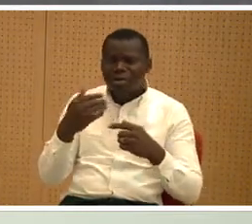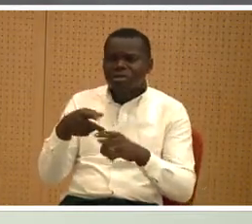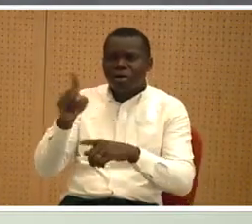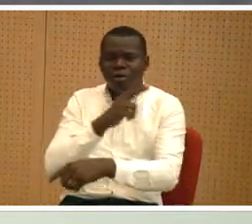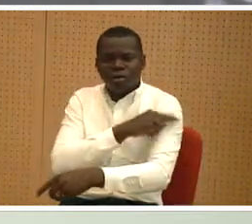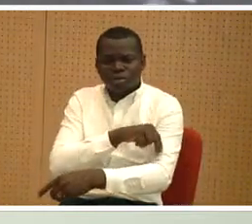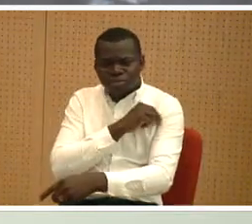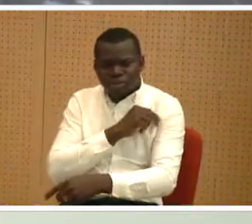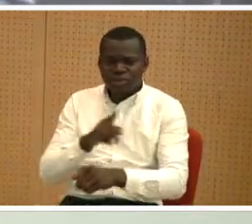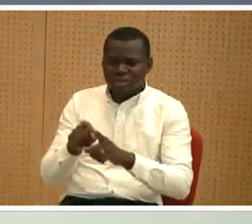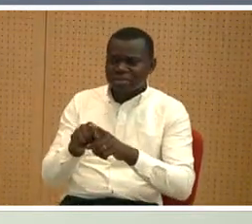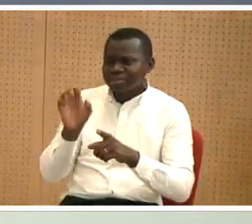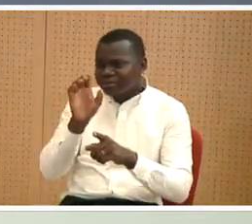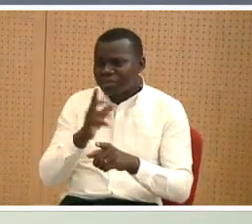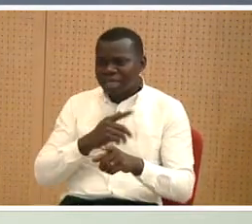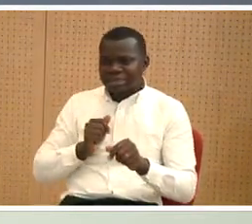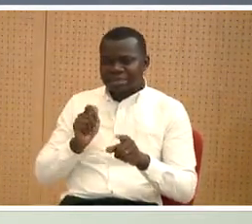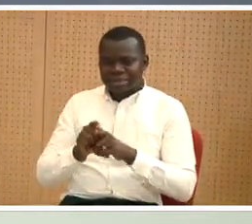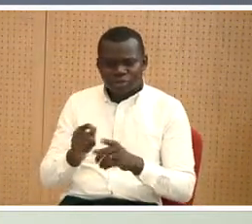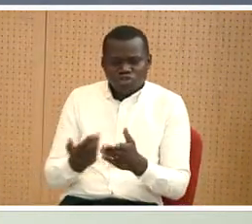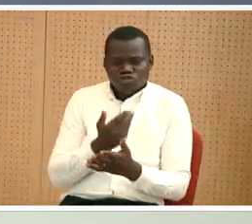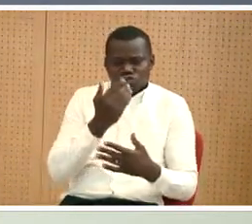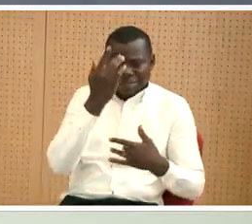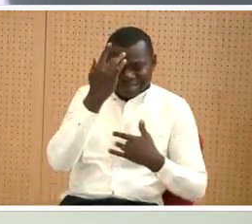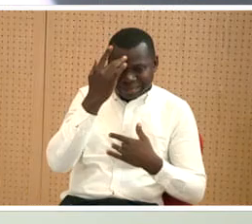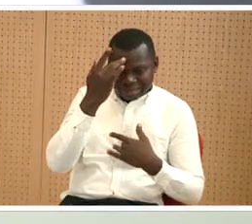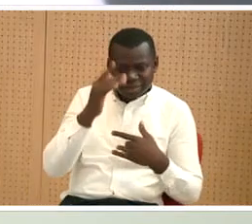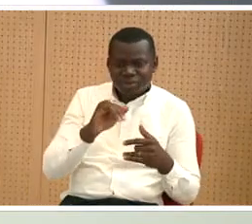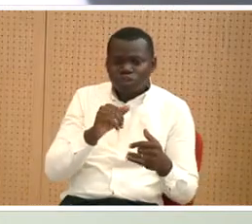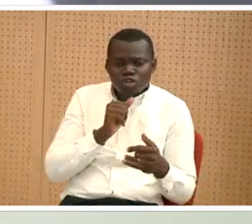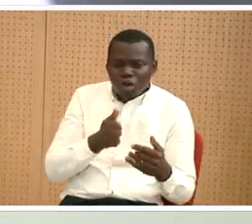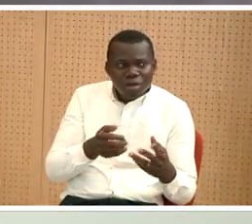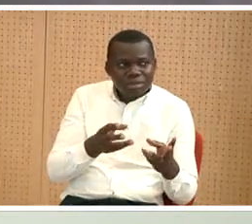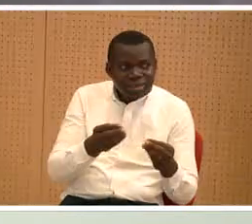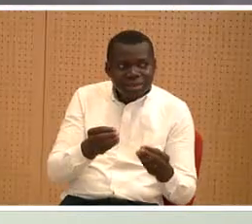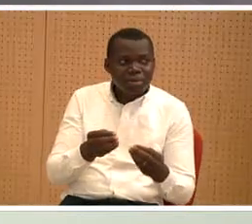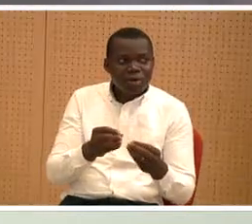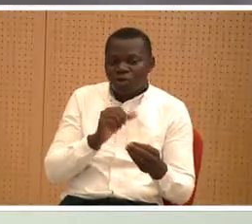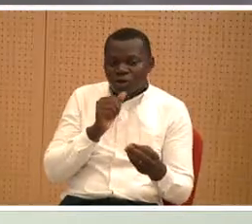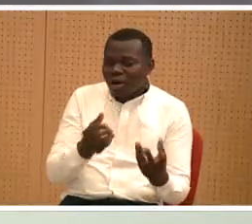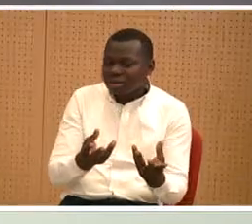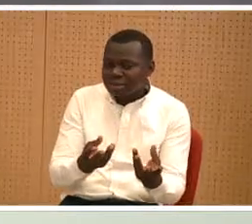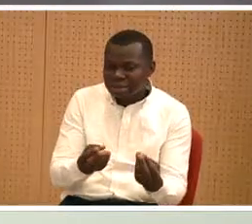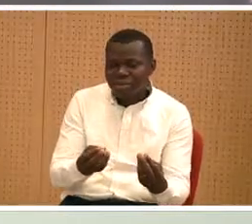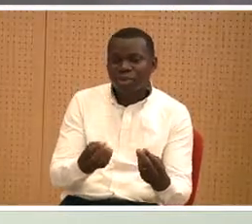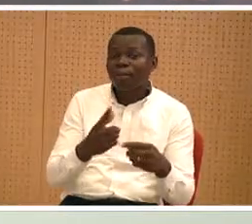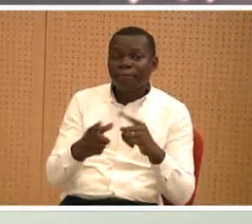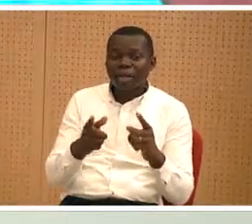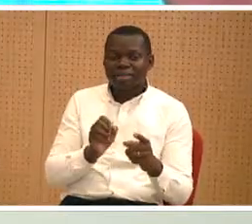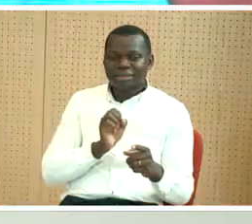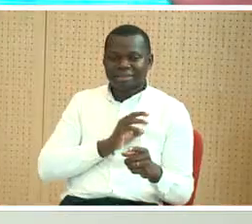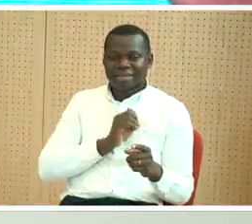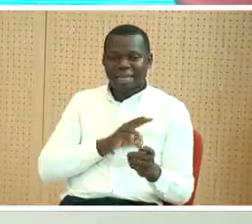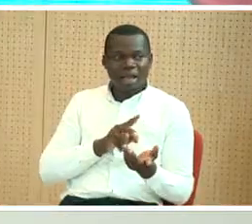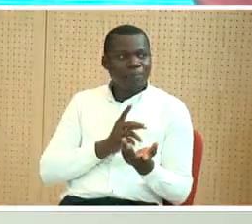can't save my sister from this new disease there is no ease and death was never this complex but a scarecrow does